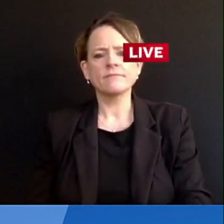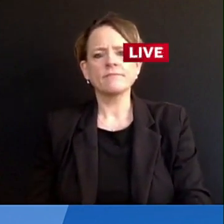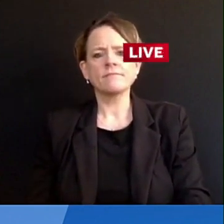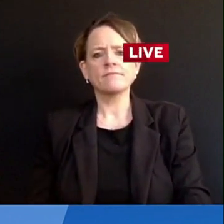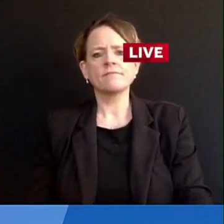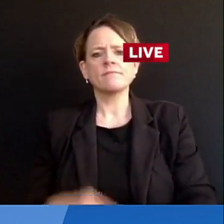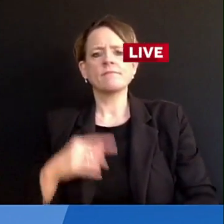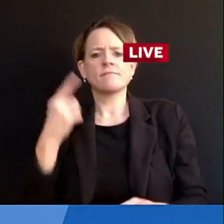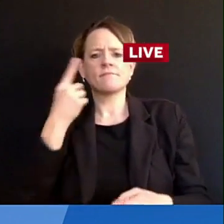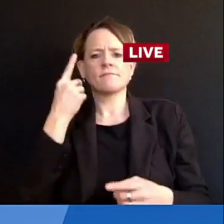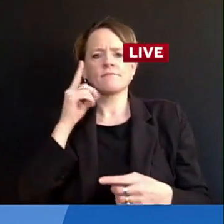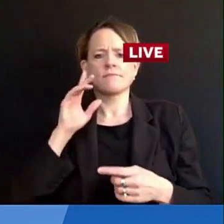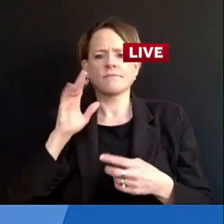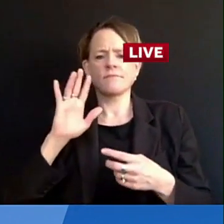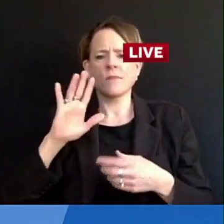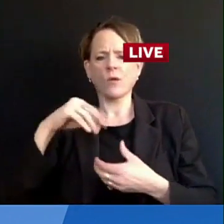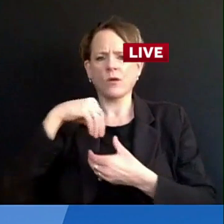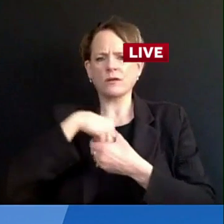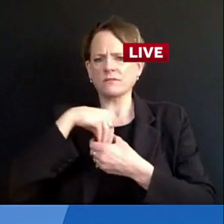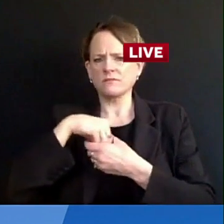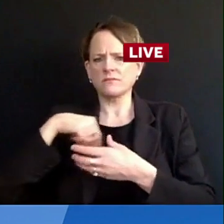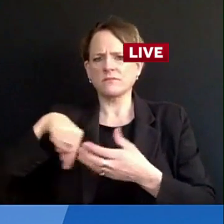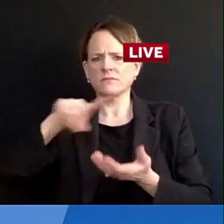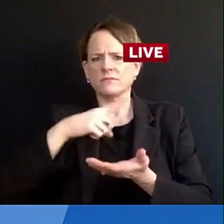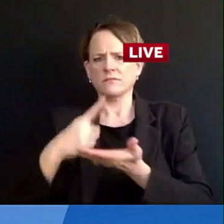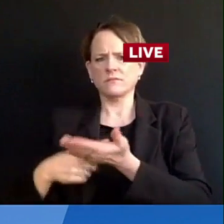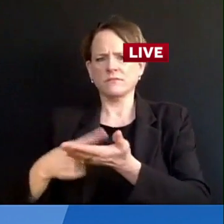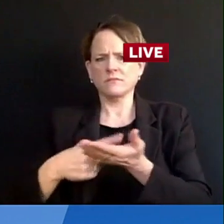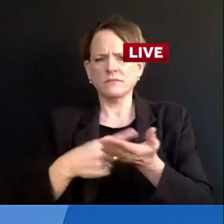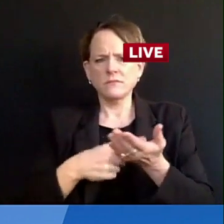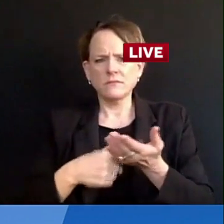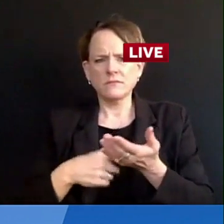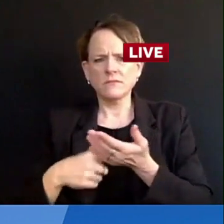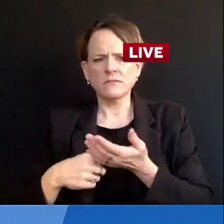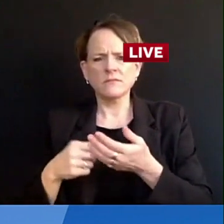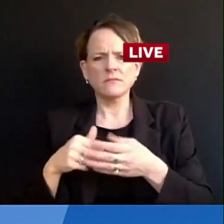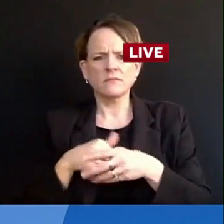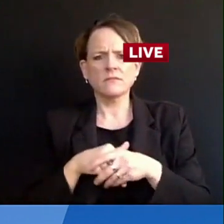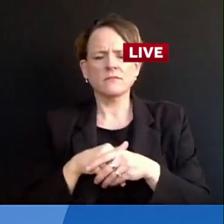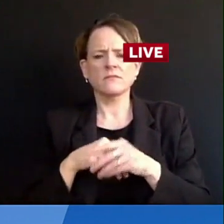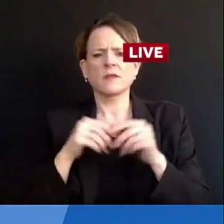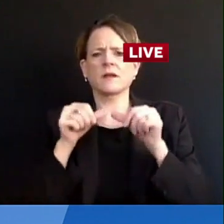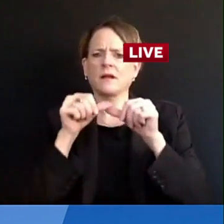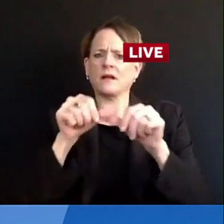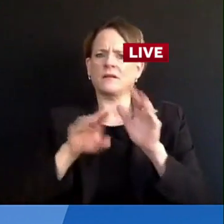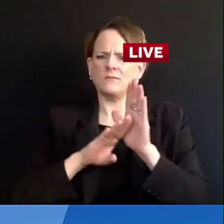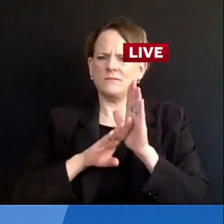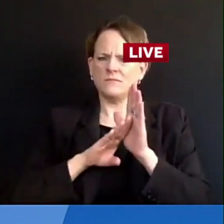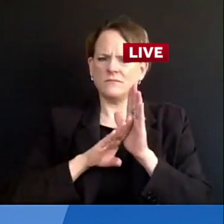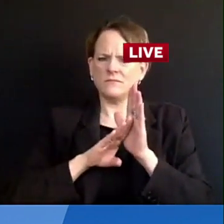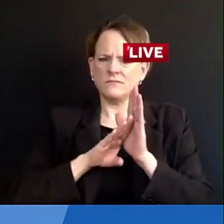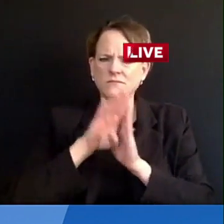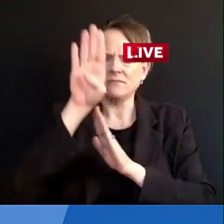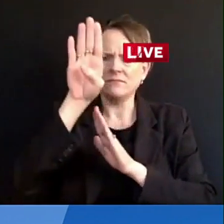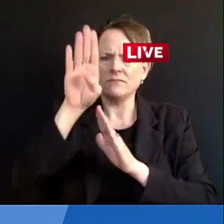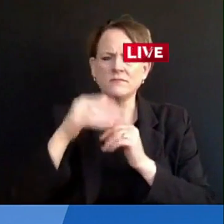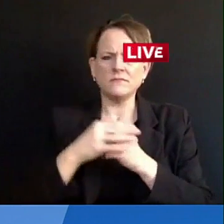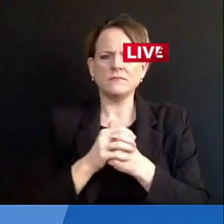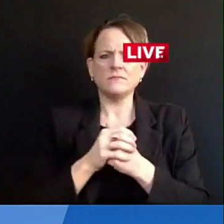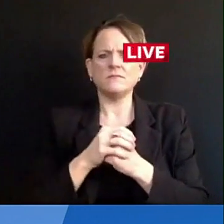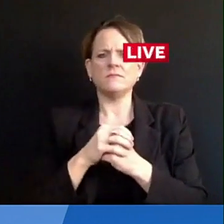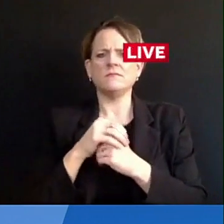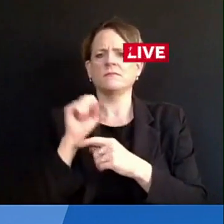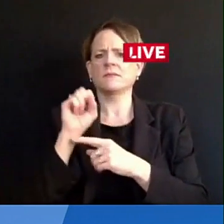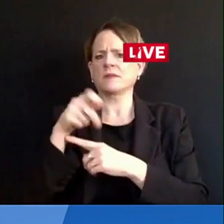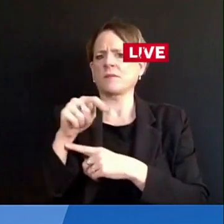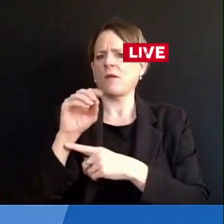you know, back in September and early October, you thought maybe that we were nearing a peak based on some of the age group trends and